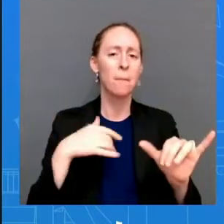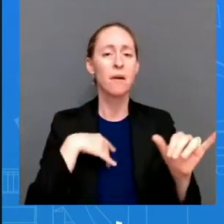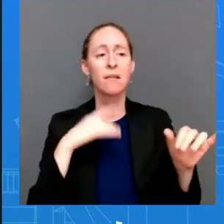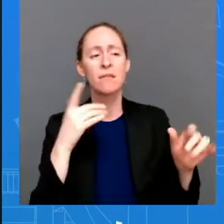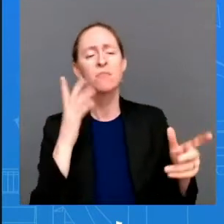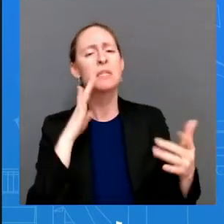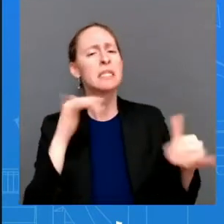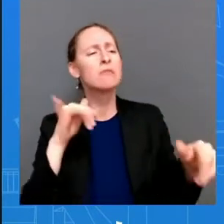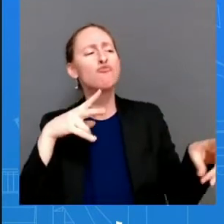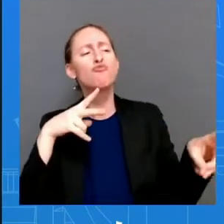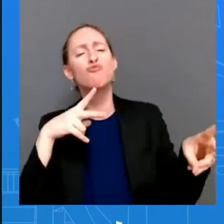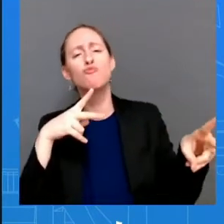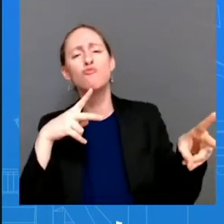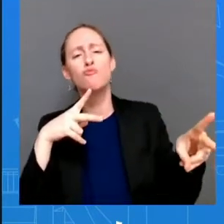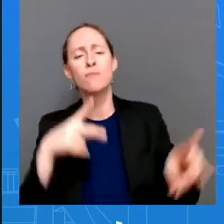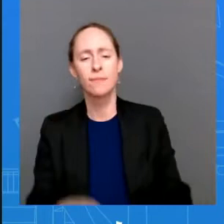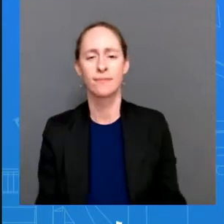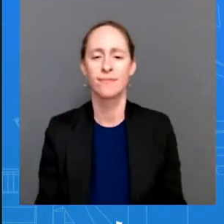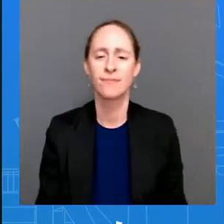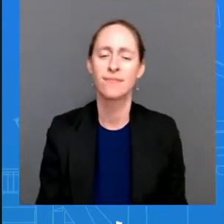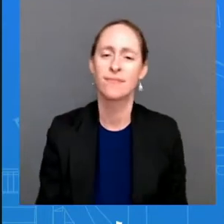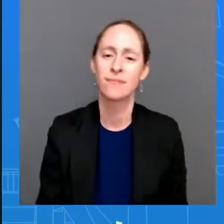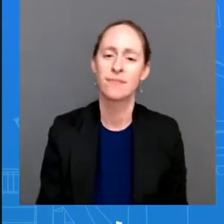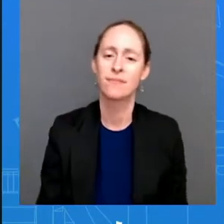manage what beijing chooses to do